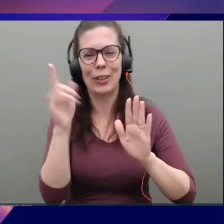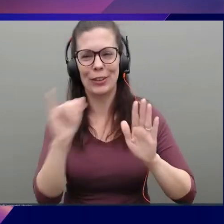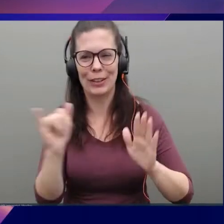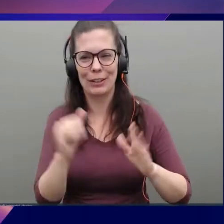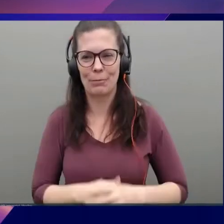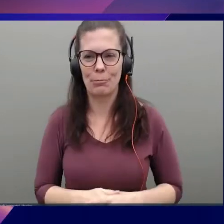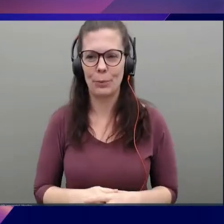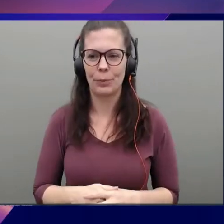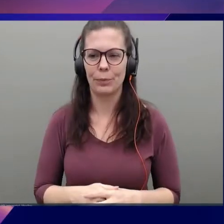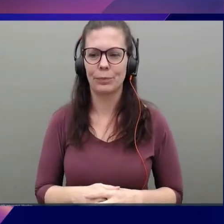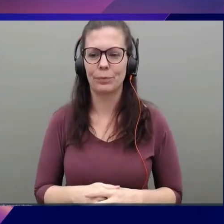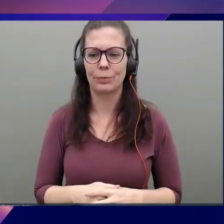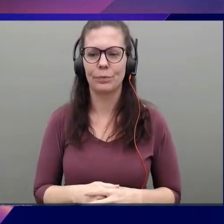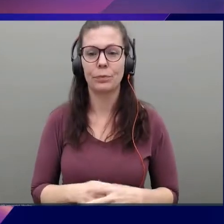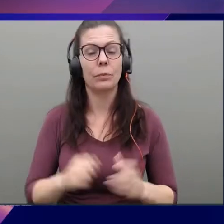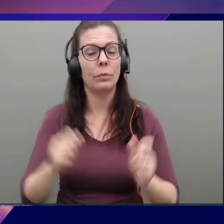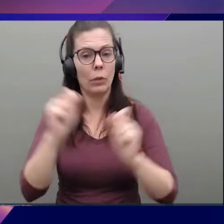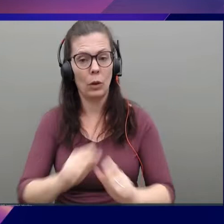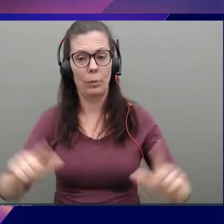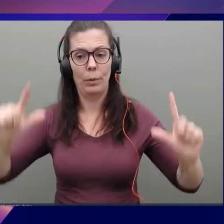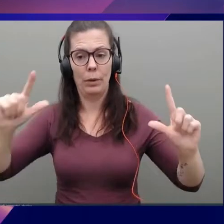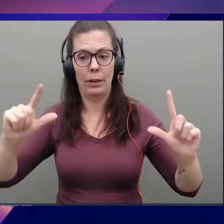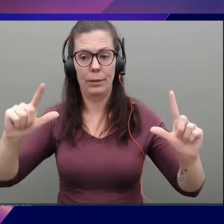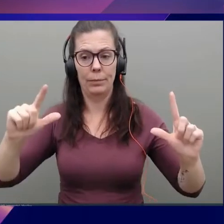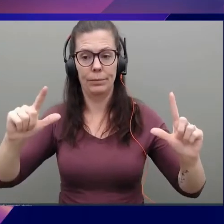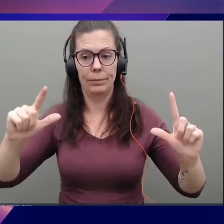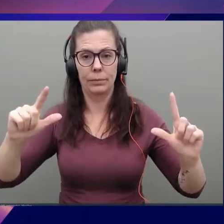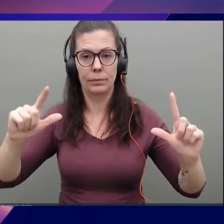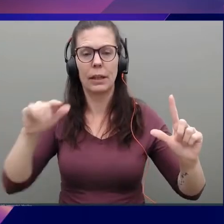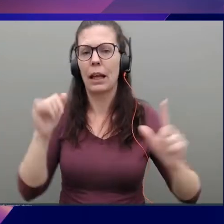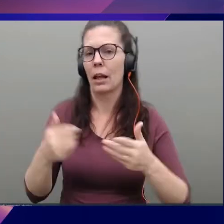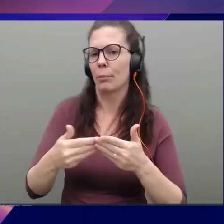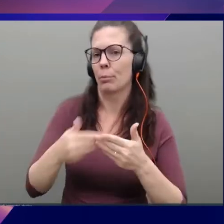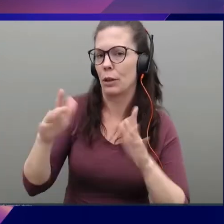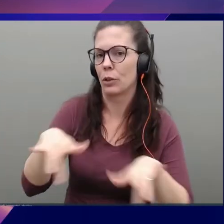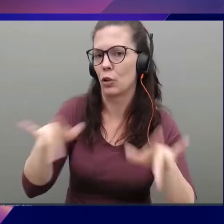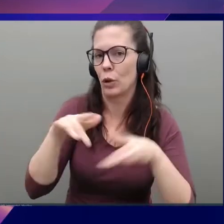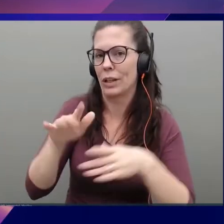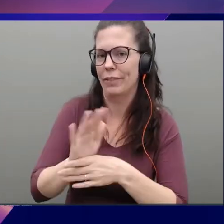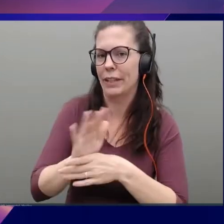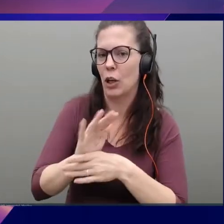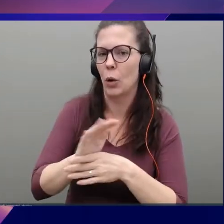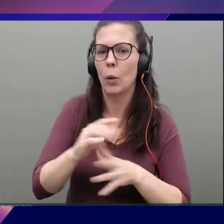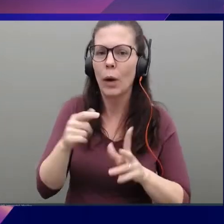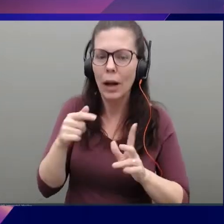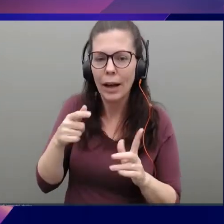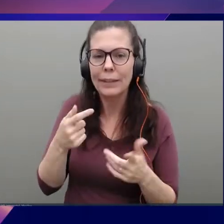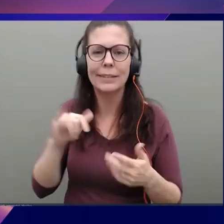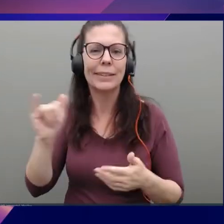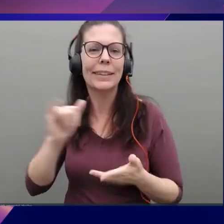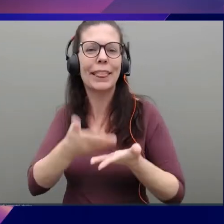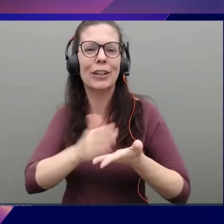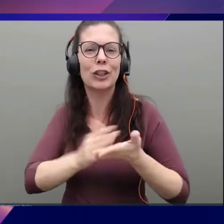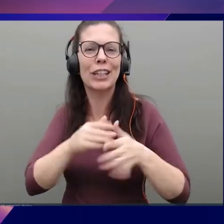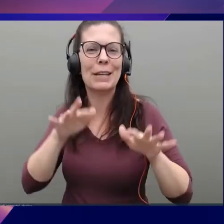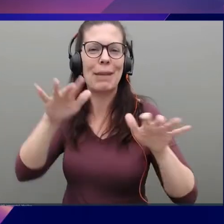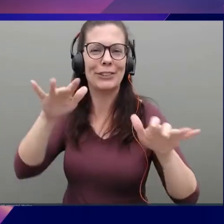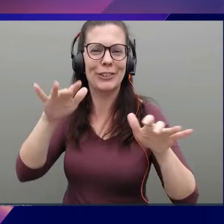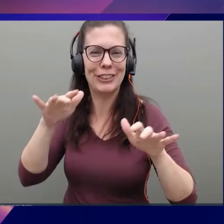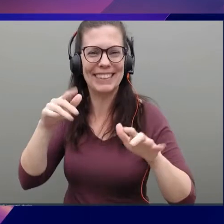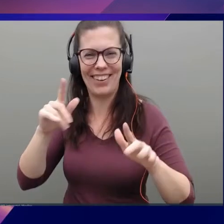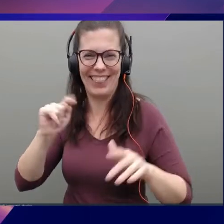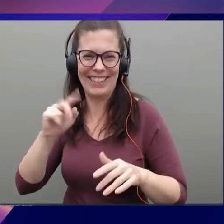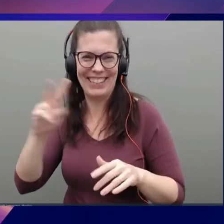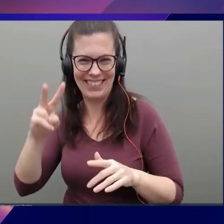So I'll pull this up. So we're just going to, and this is a pre-recorded video. I did a little bit of a cooking magic demo here with things automatically bake in a few